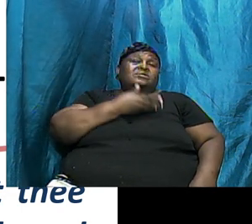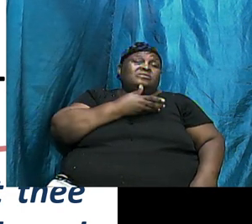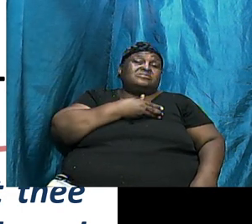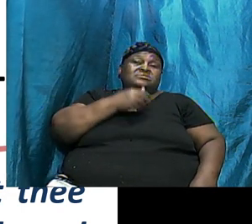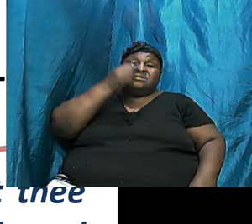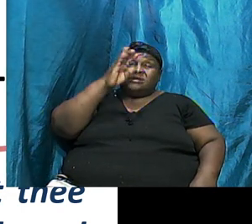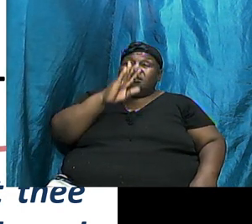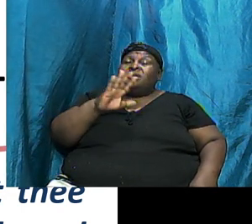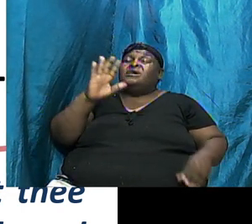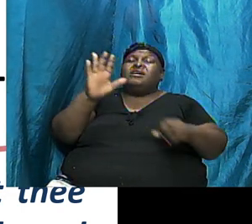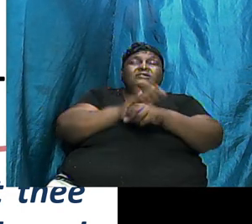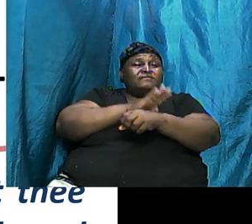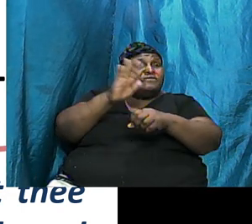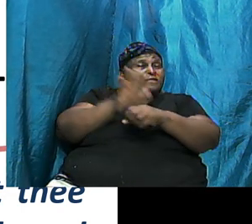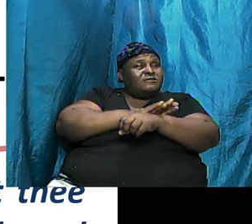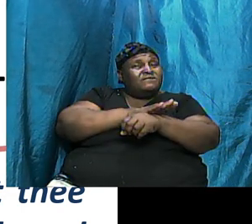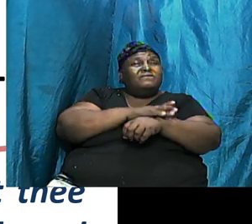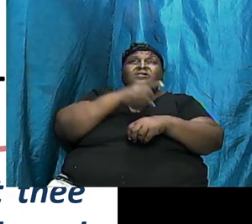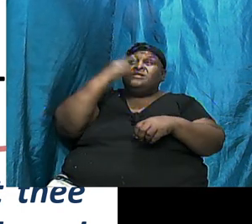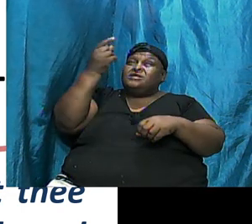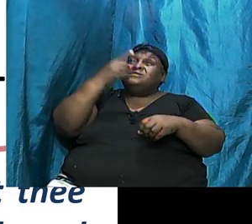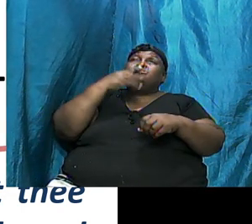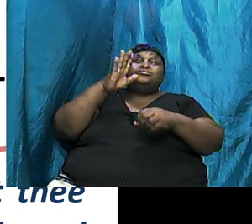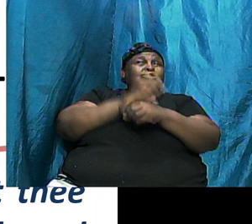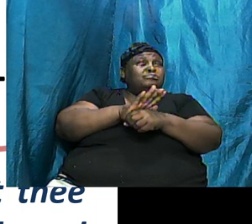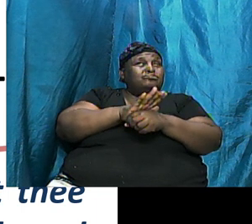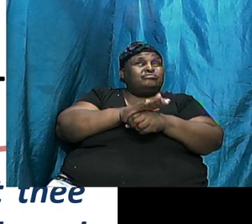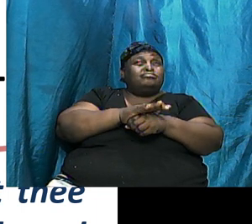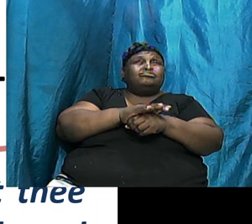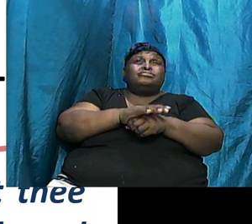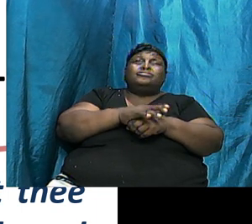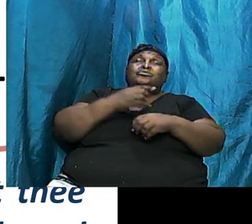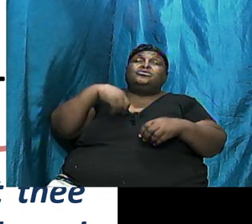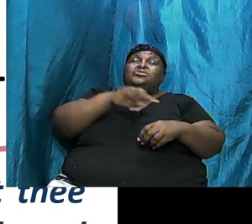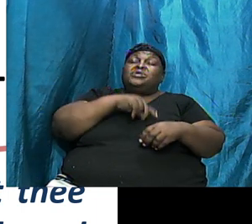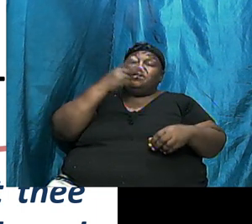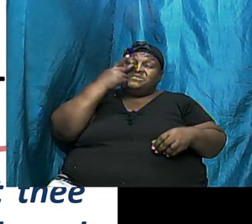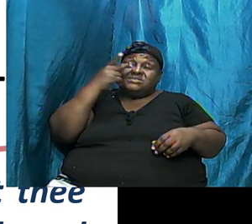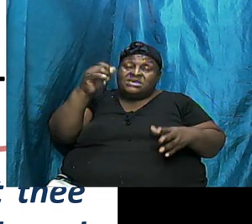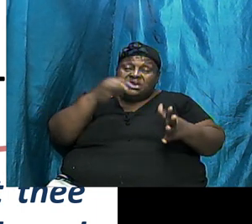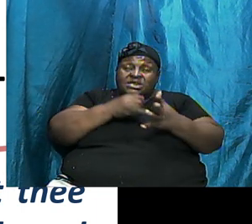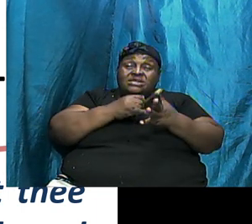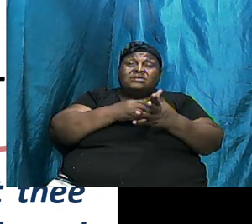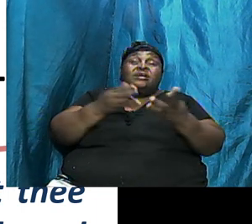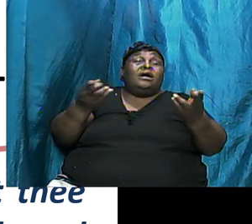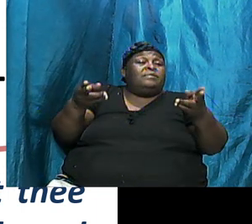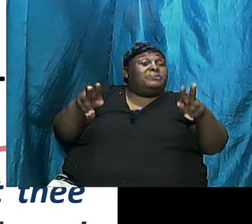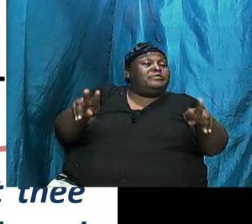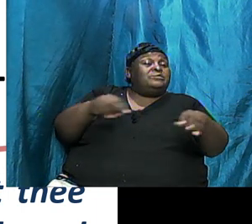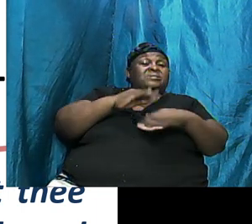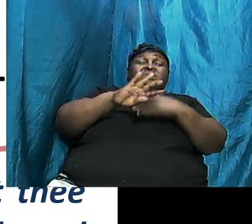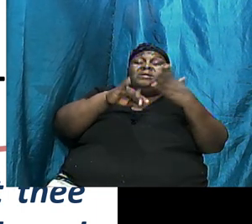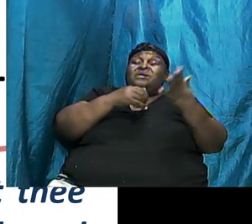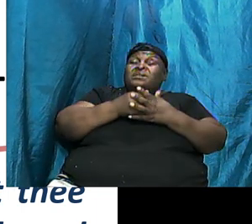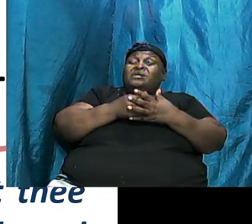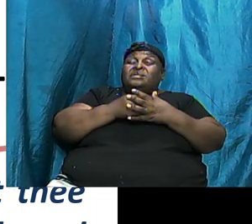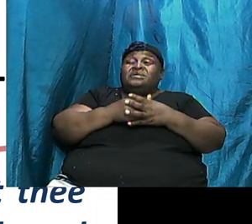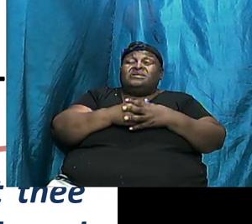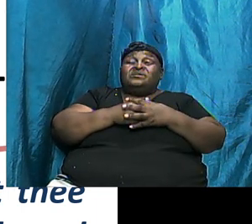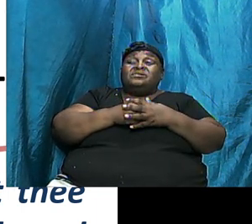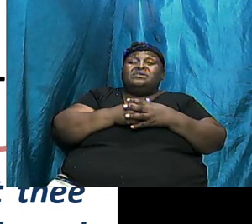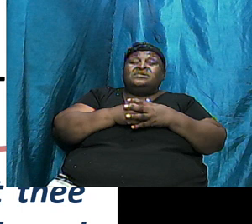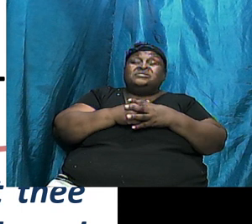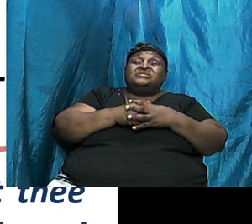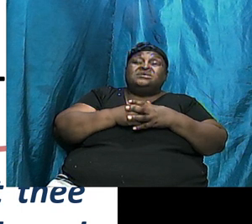Have Fulfilled His Word We Have Seen It Happen In All The Other Arenas